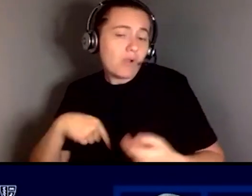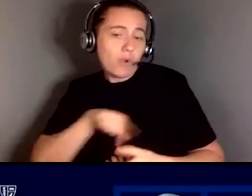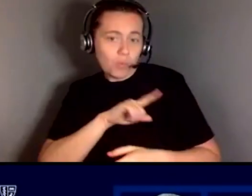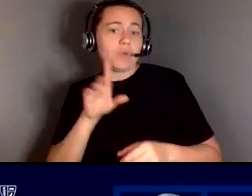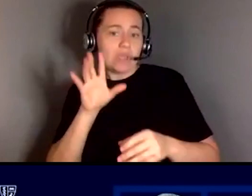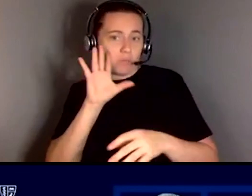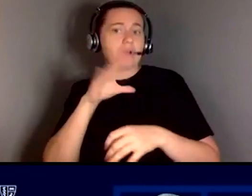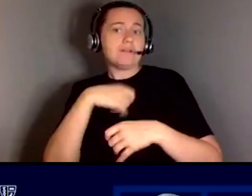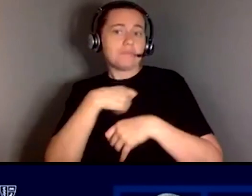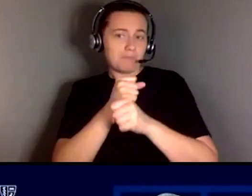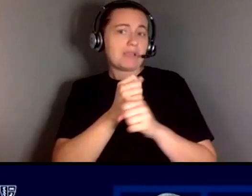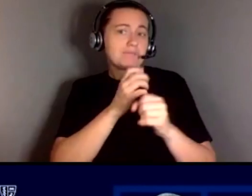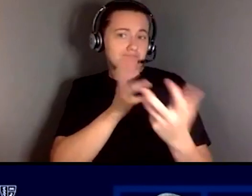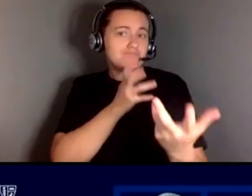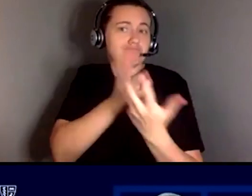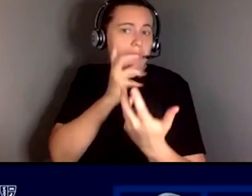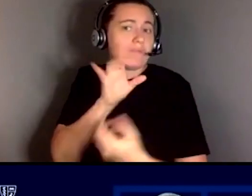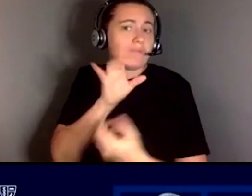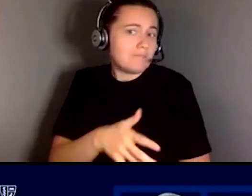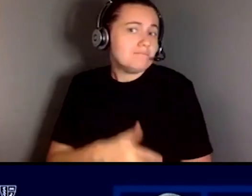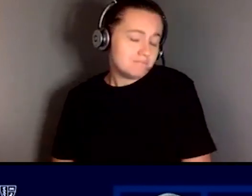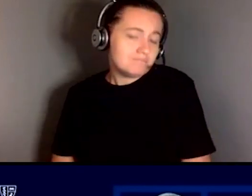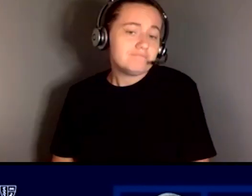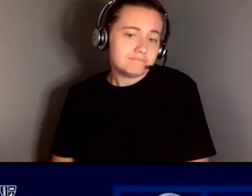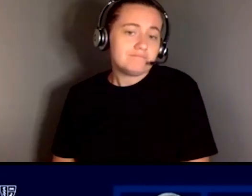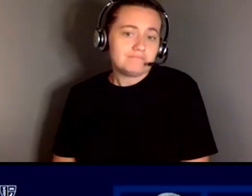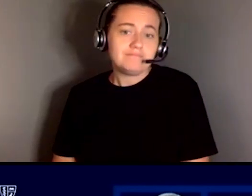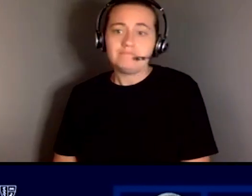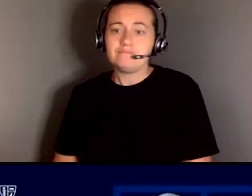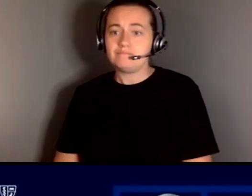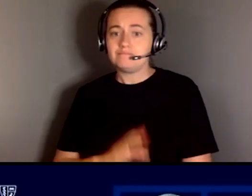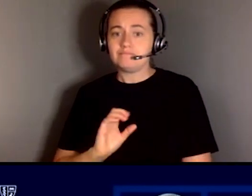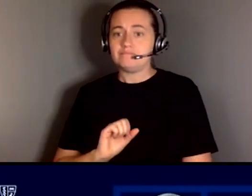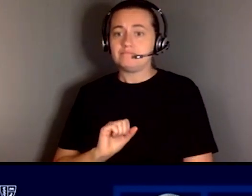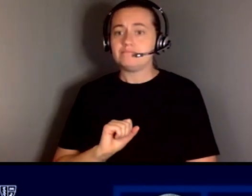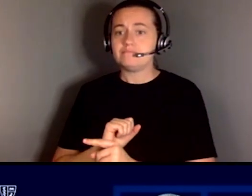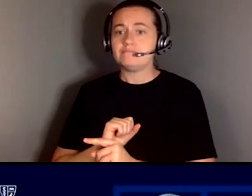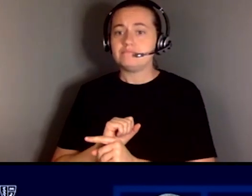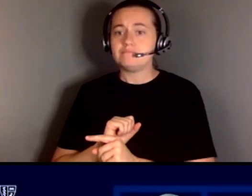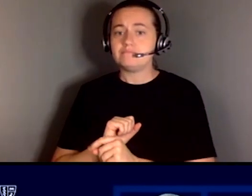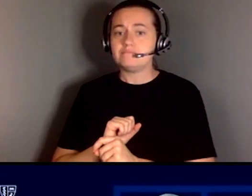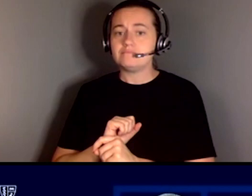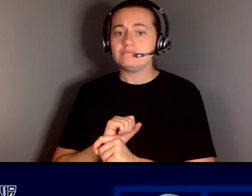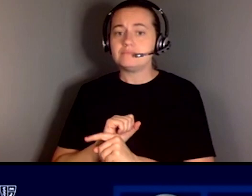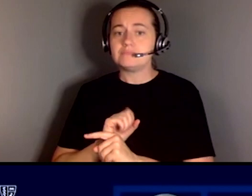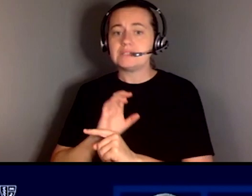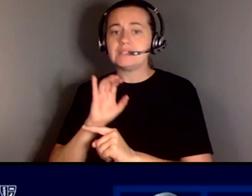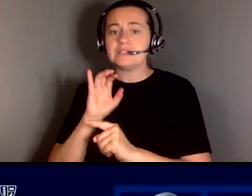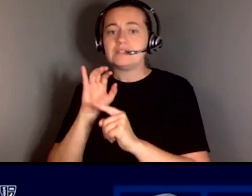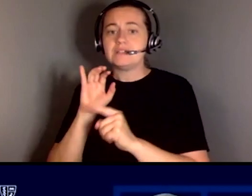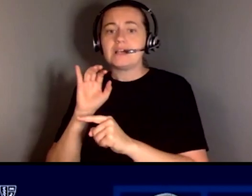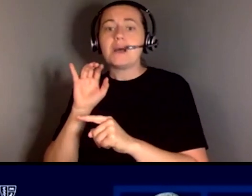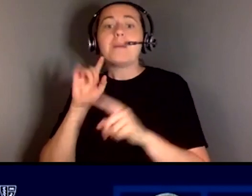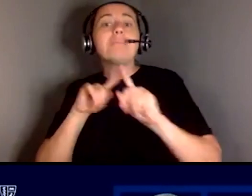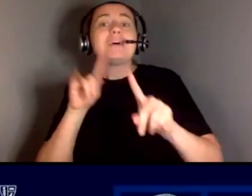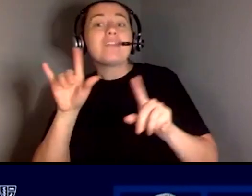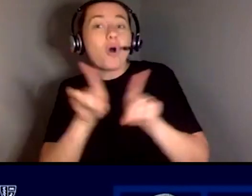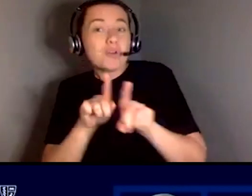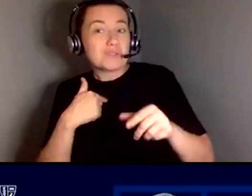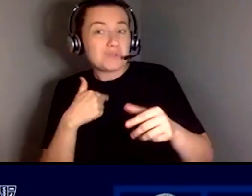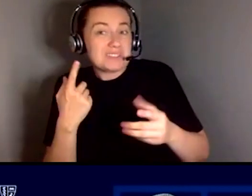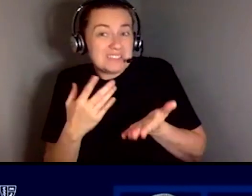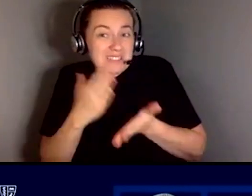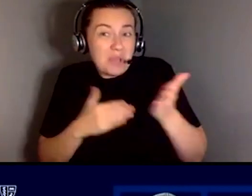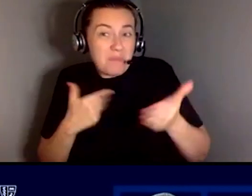arrangements for those who list that and that there is that fear to be disclosed to you know like